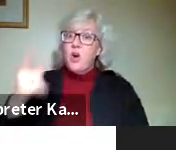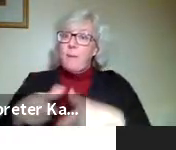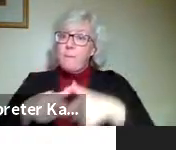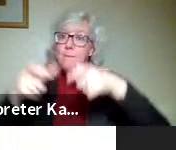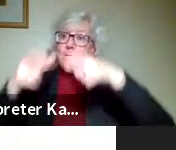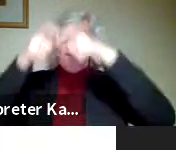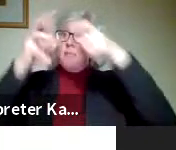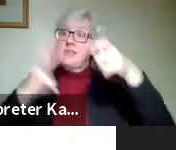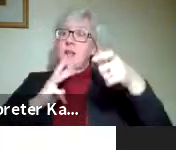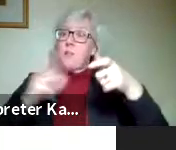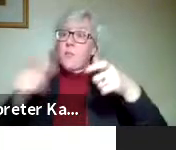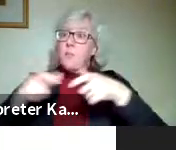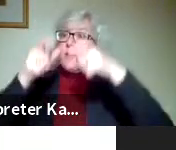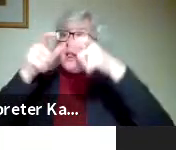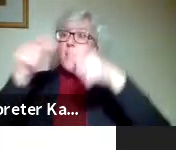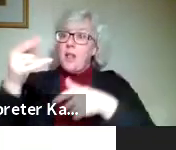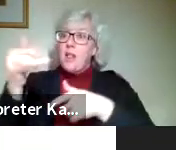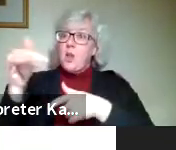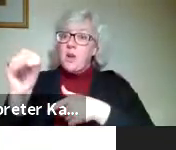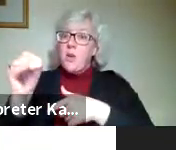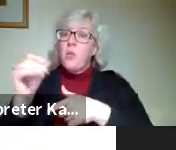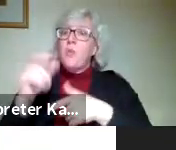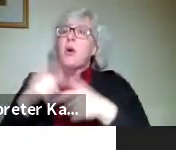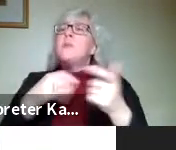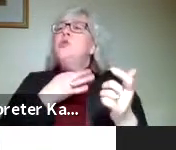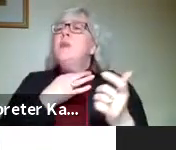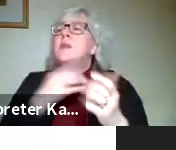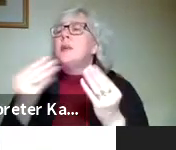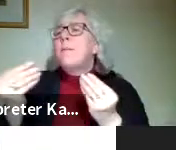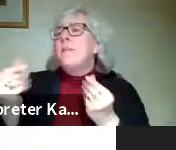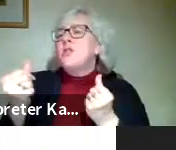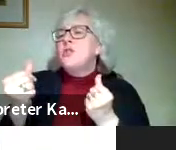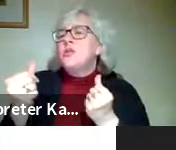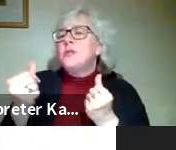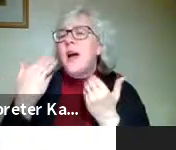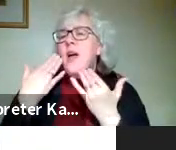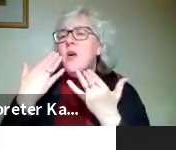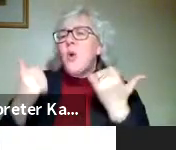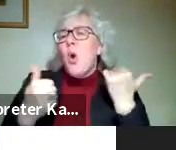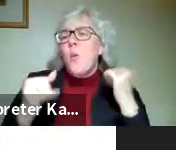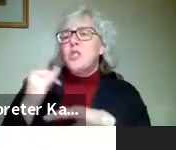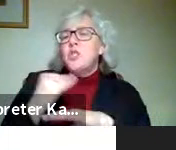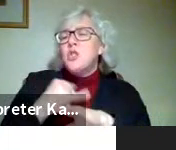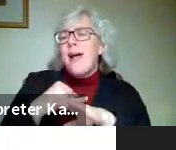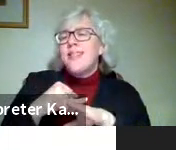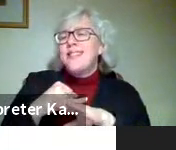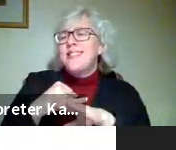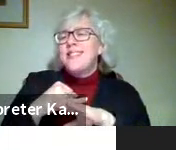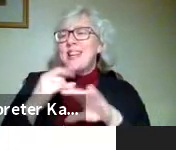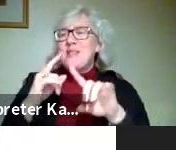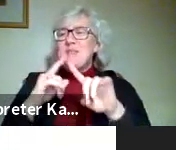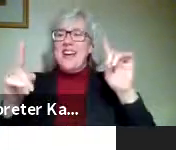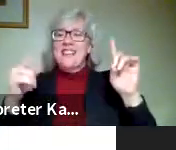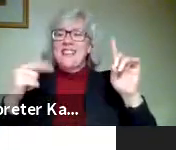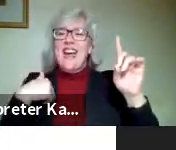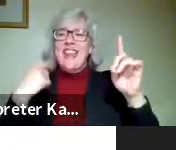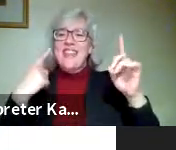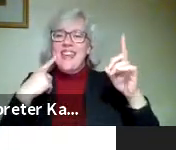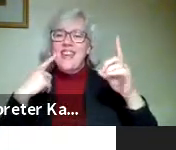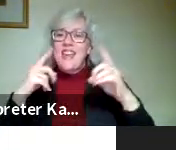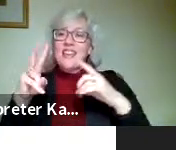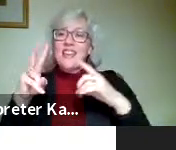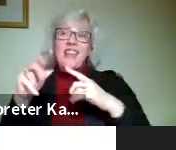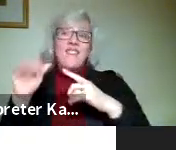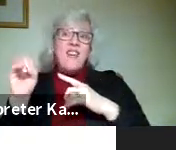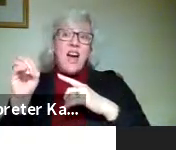beach product shot. I wonder which beach this is. I'm not sure which island, but I kind of have the vibe